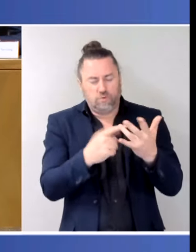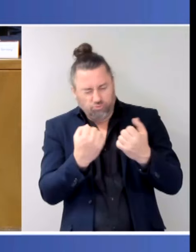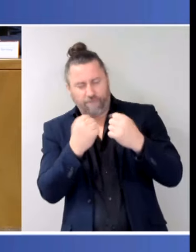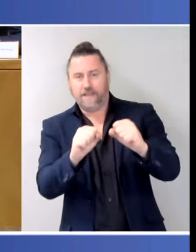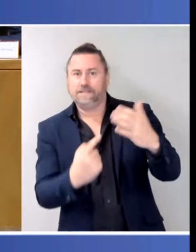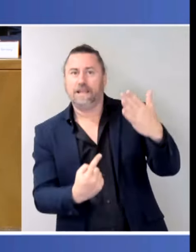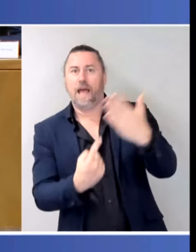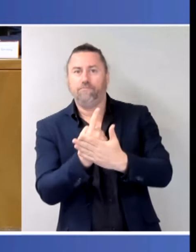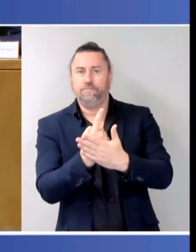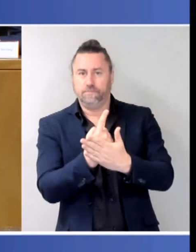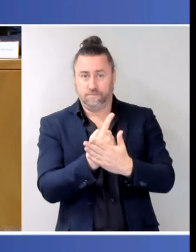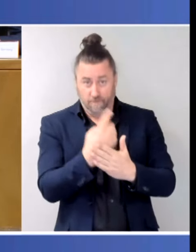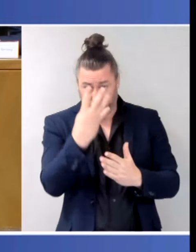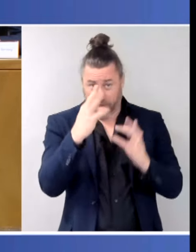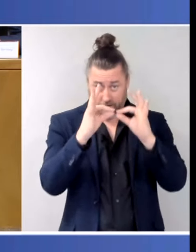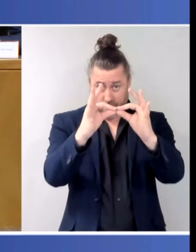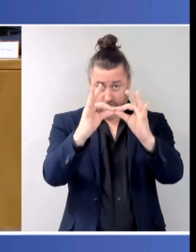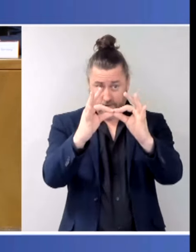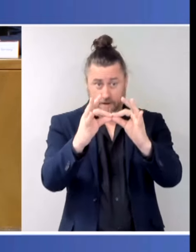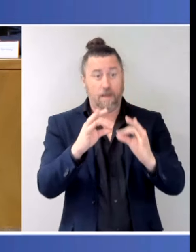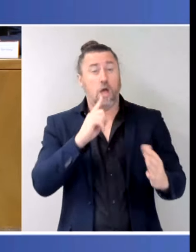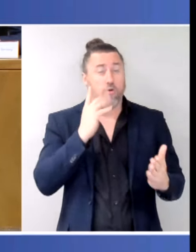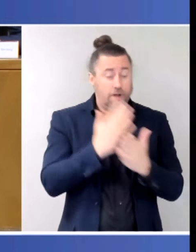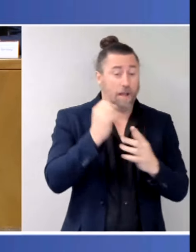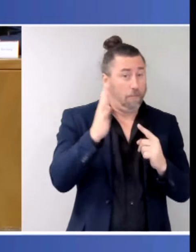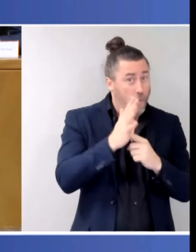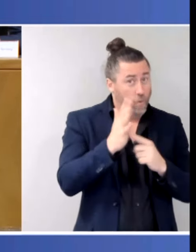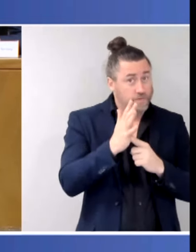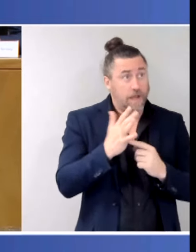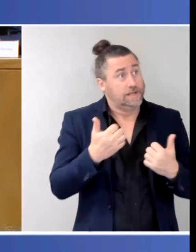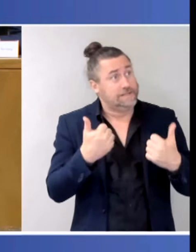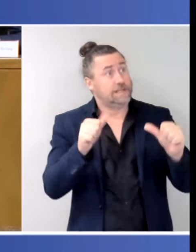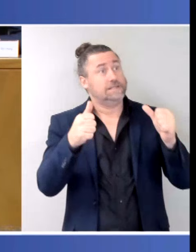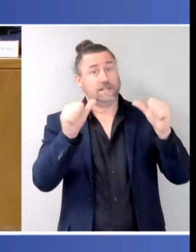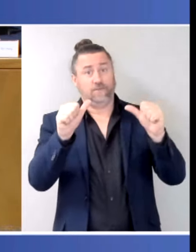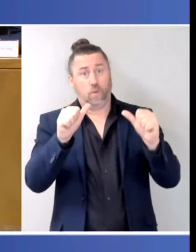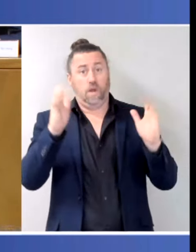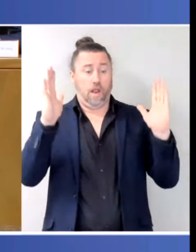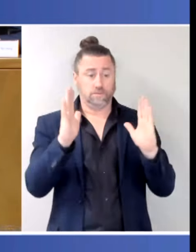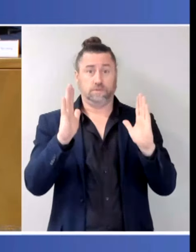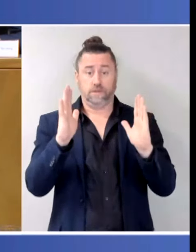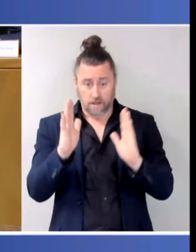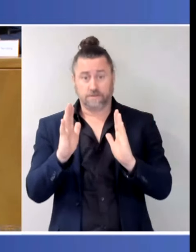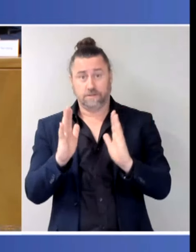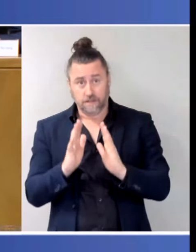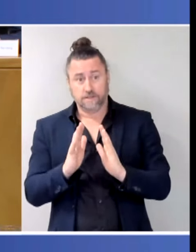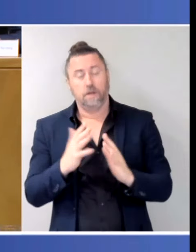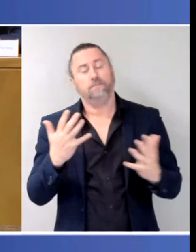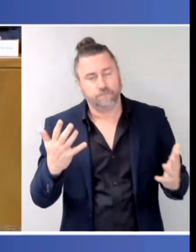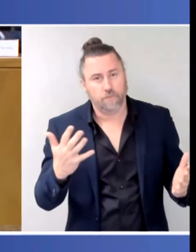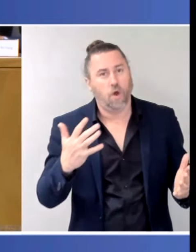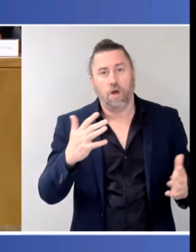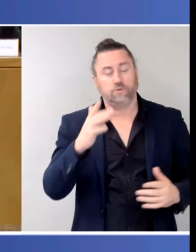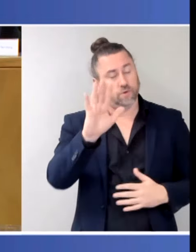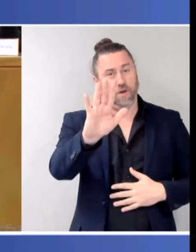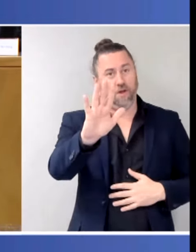But what has been critically important and what has driven the outcomes – let's be clear too, there's still a long way to go